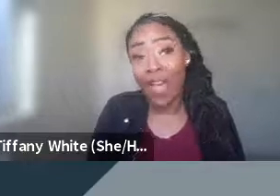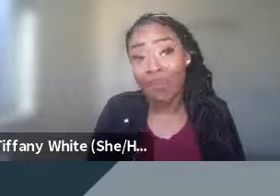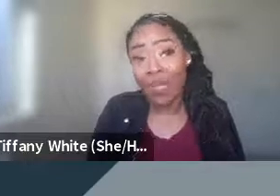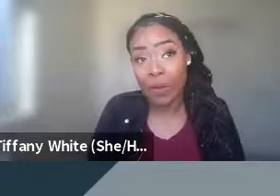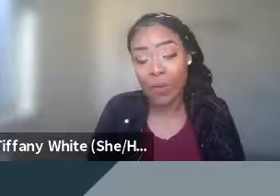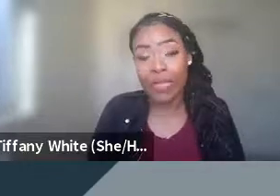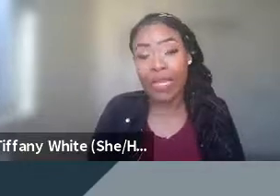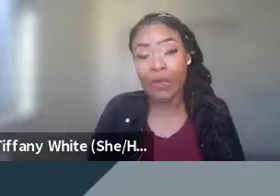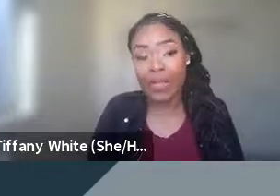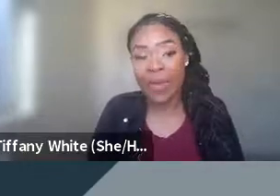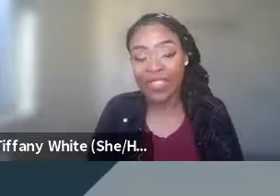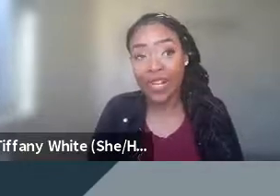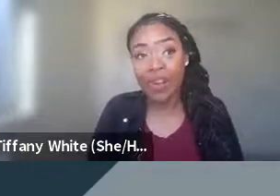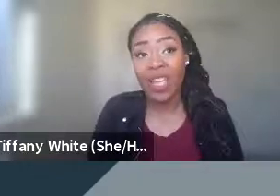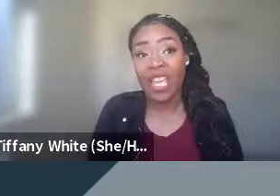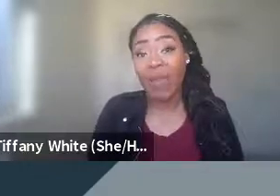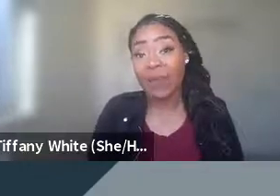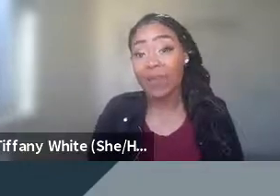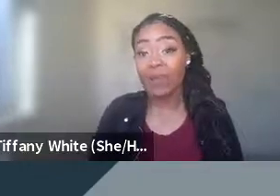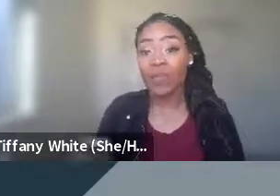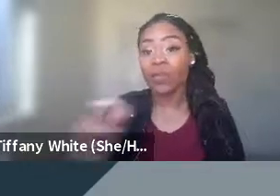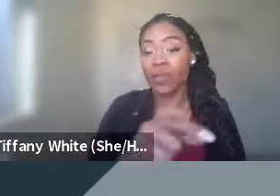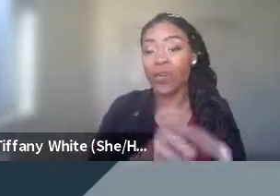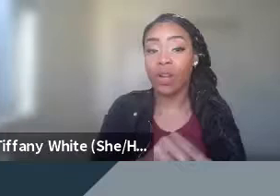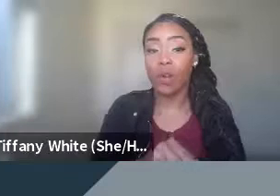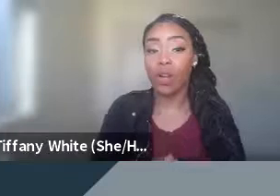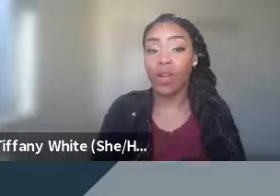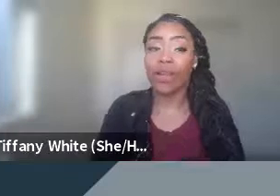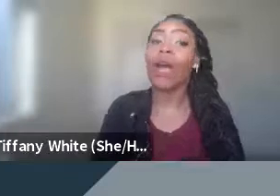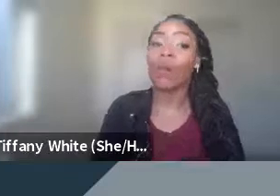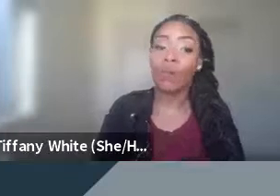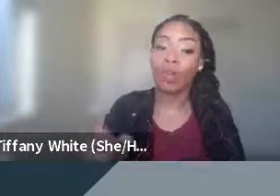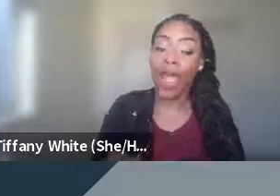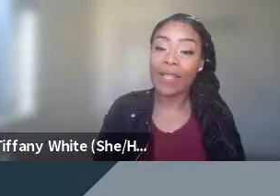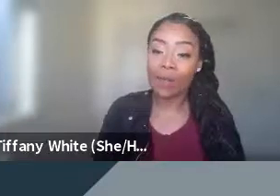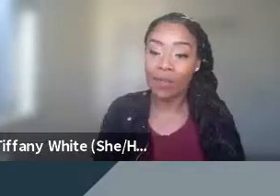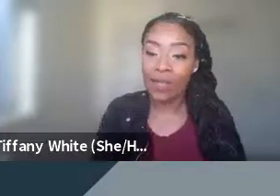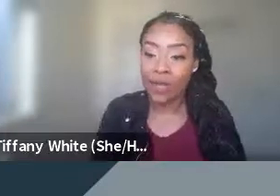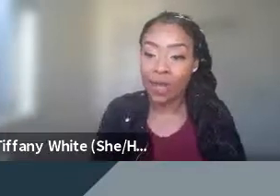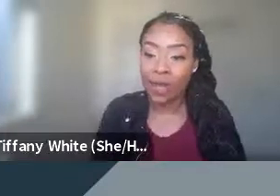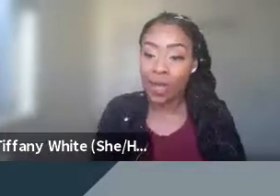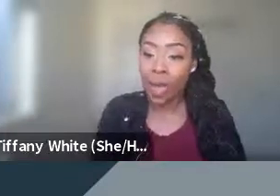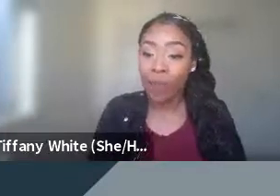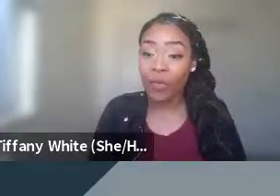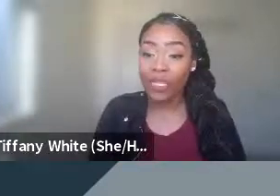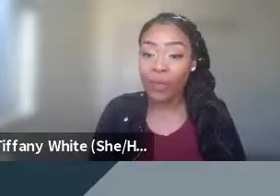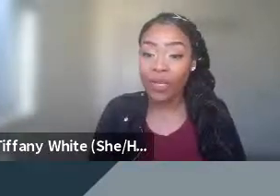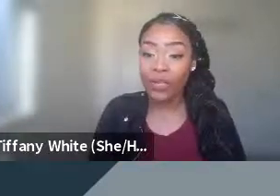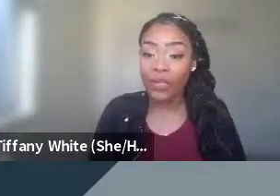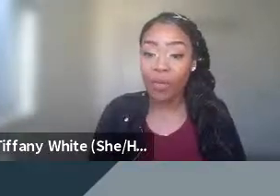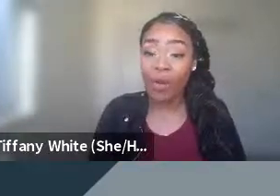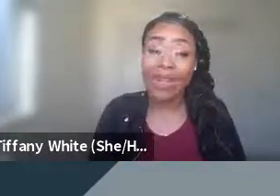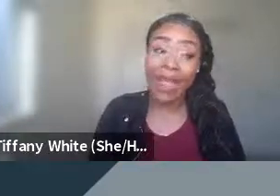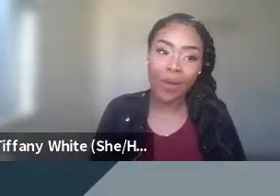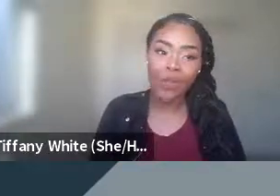know I have a five-page paper at the end of my semester, it might be beneficial for you to start working on it now. Maybe you could ask the professor for some